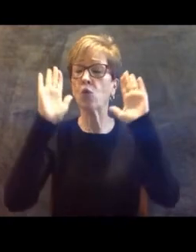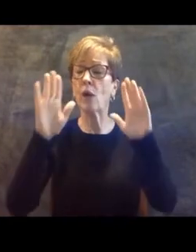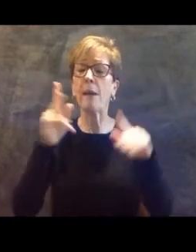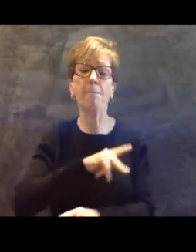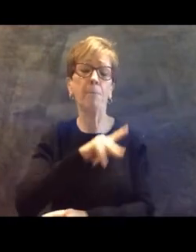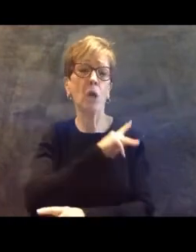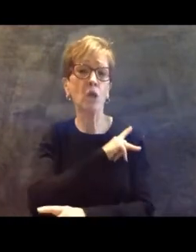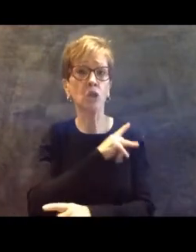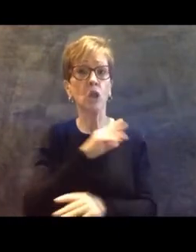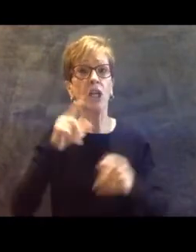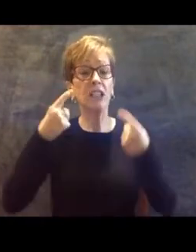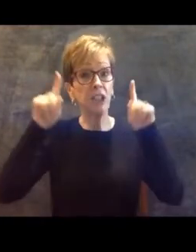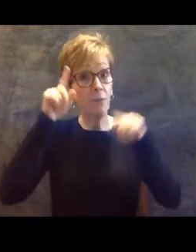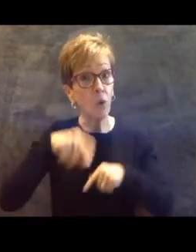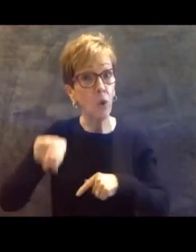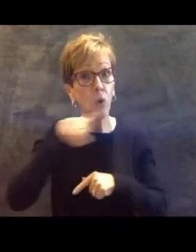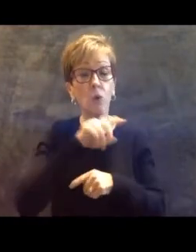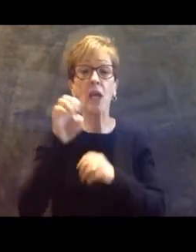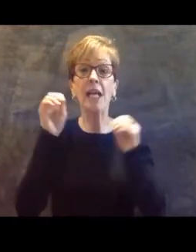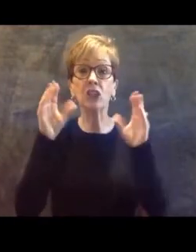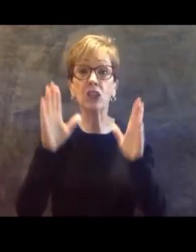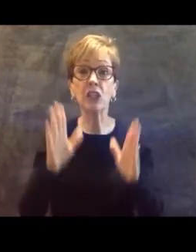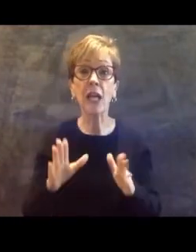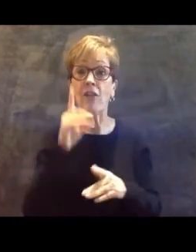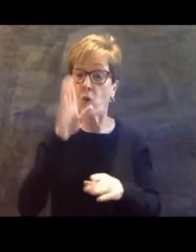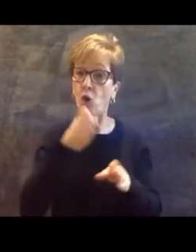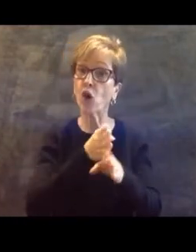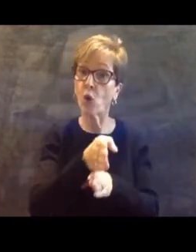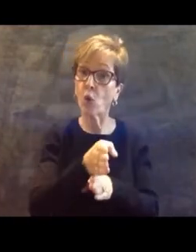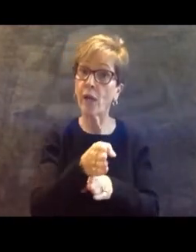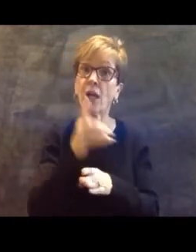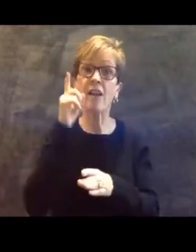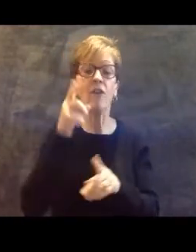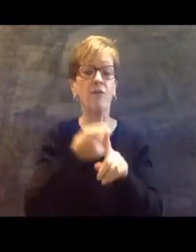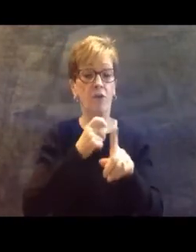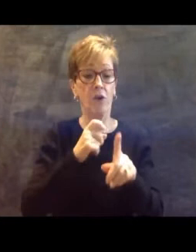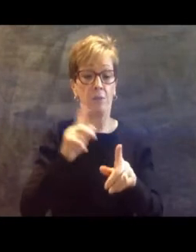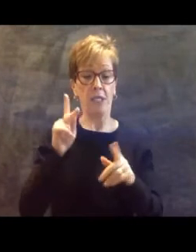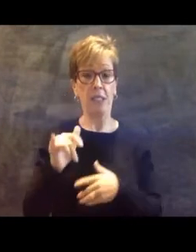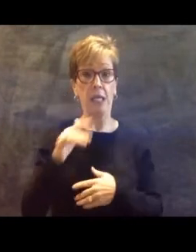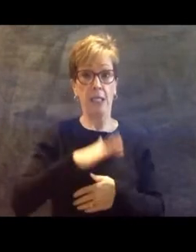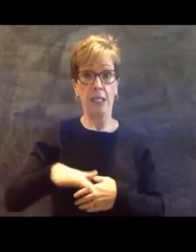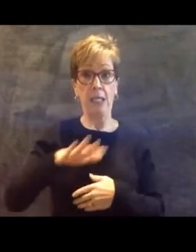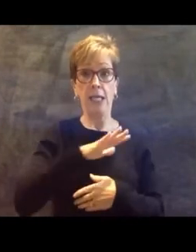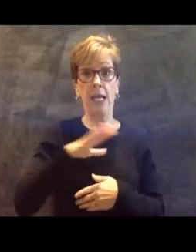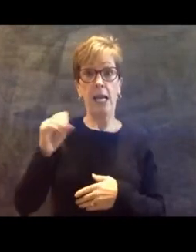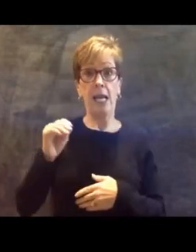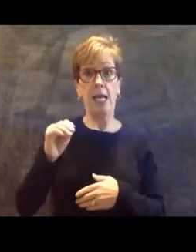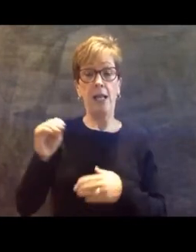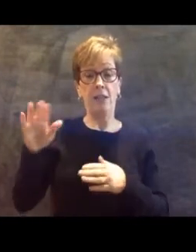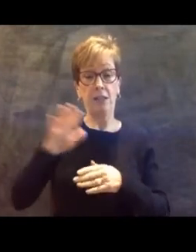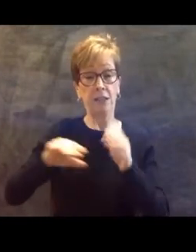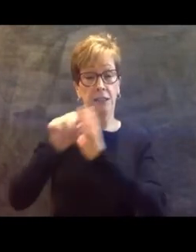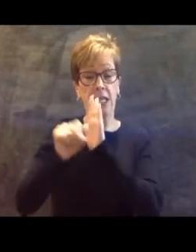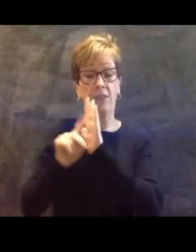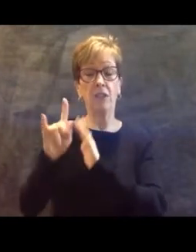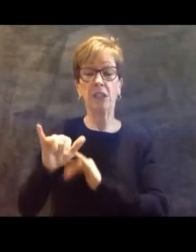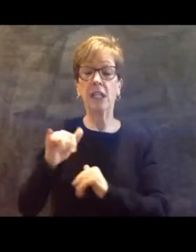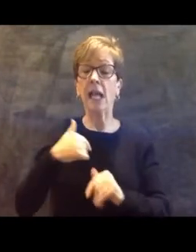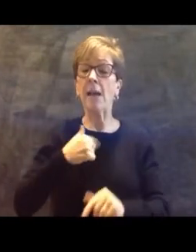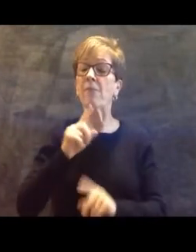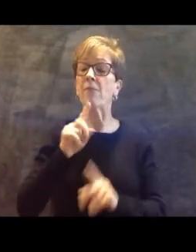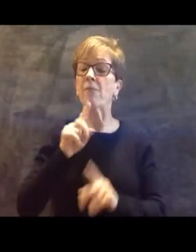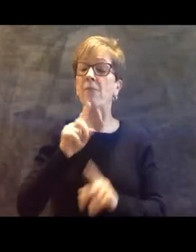and for your career. And on behalf of the Commonwealth of Kentucky and your governor, I'm really proud of you. But it's much more than that.